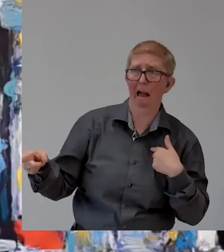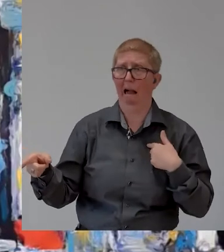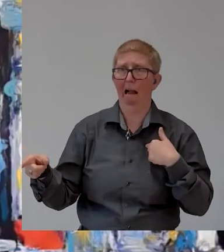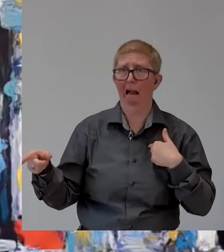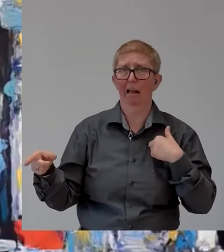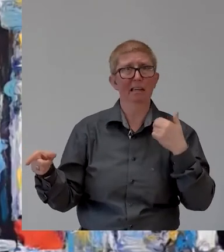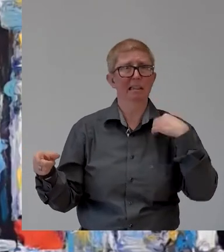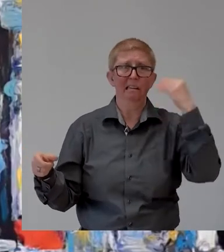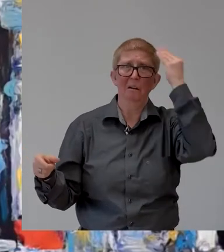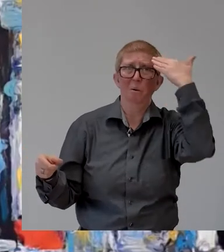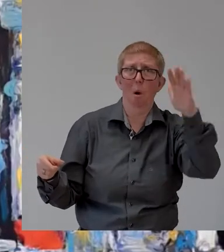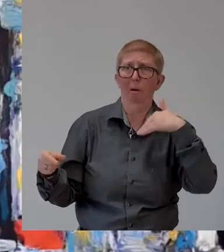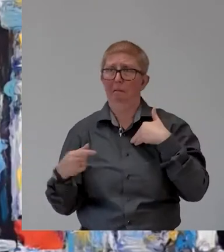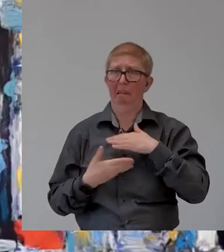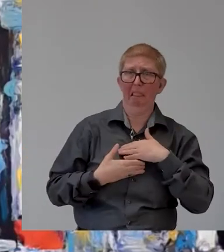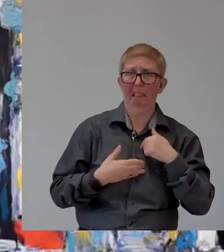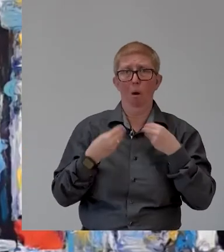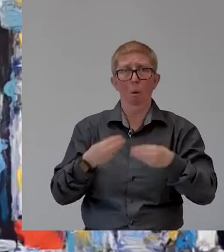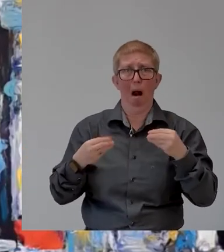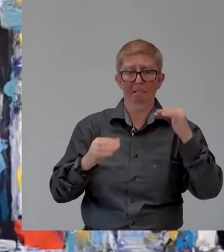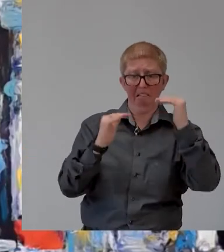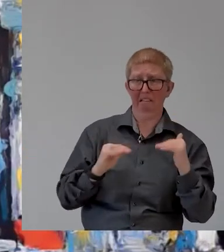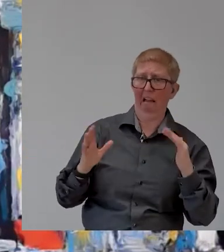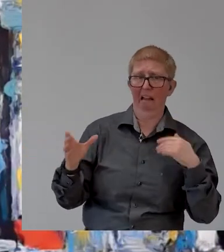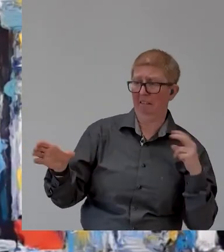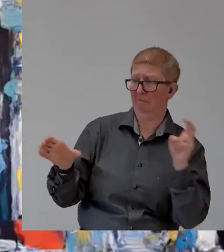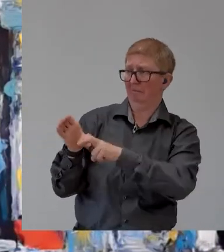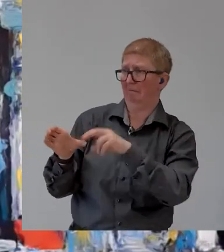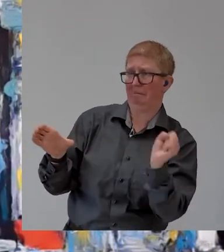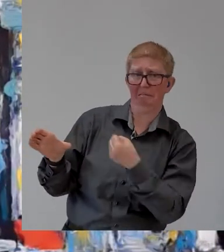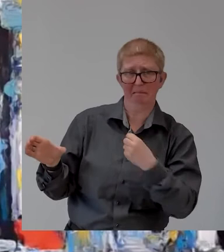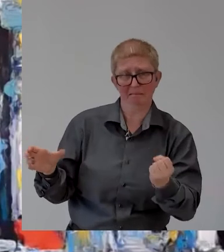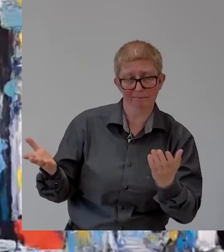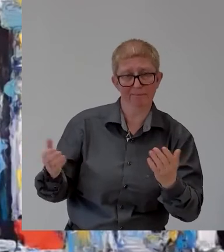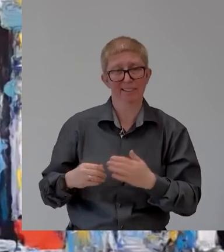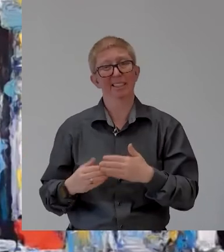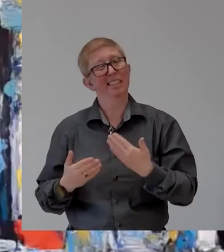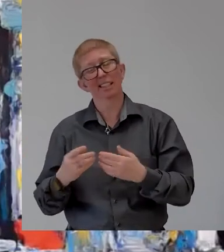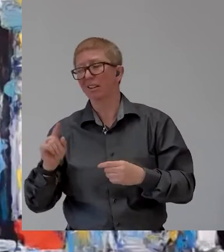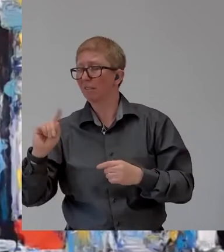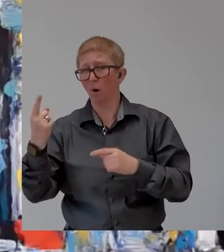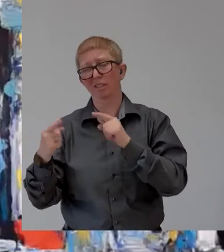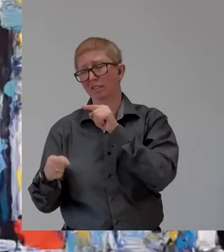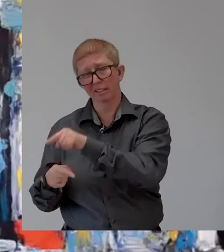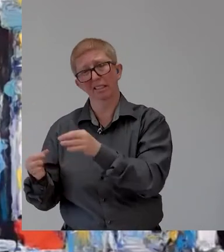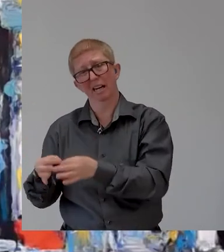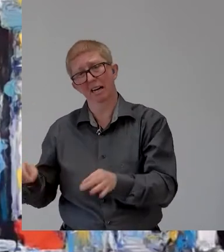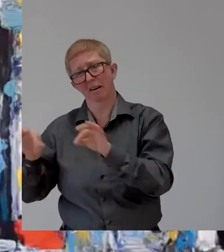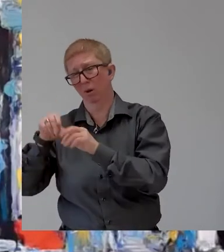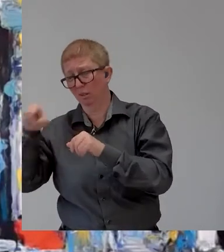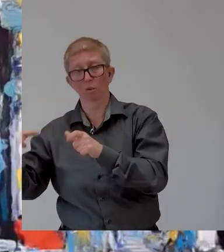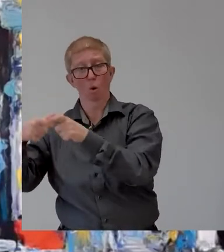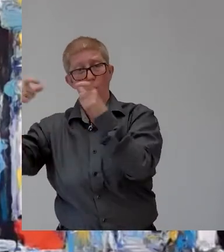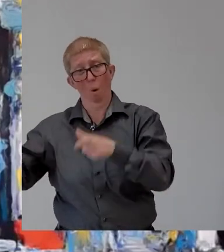to already consider these challenges when writing the ad and make reference that will show the potential employees with disabilities